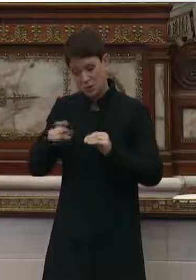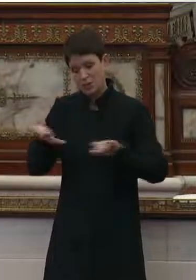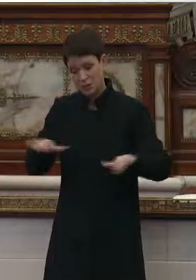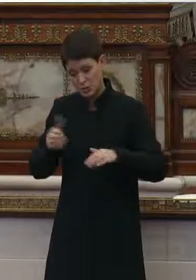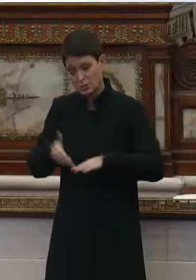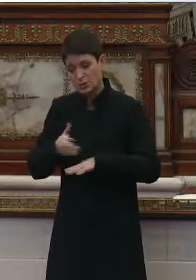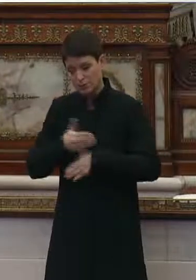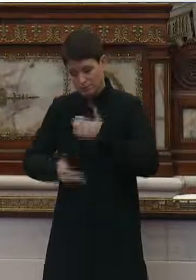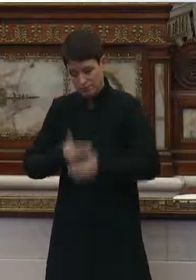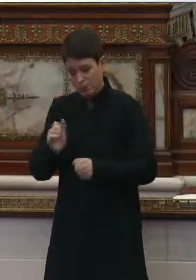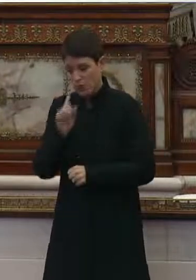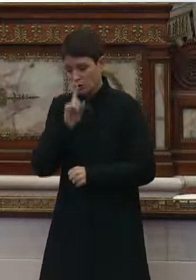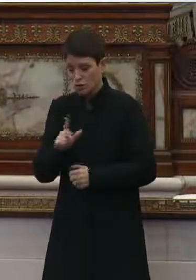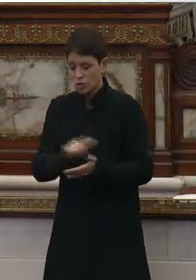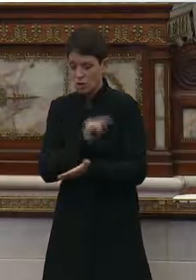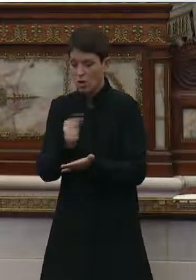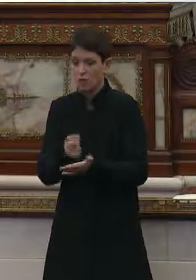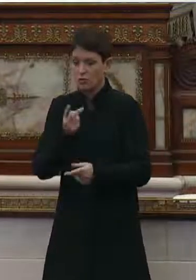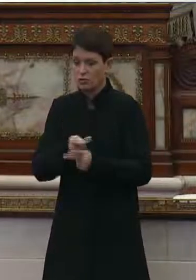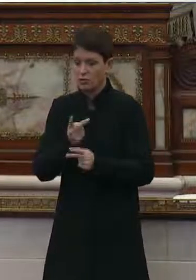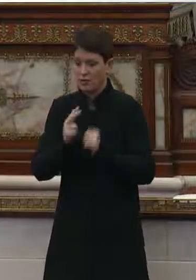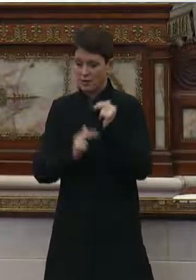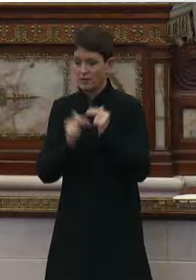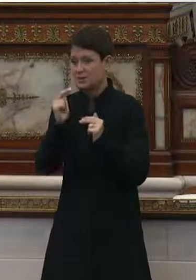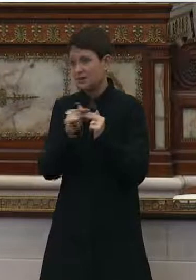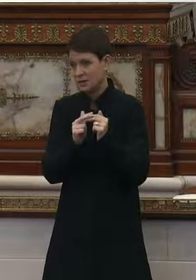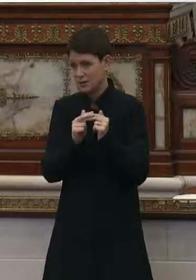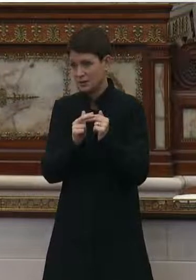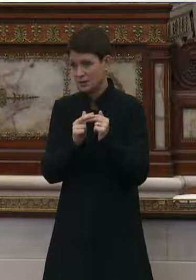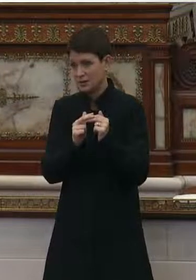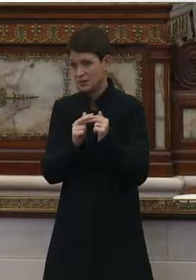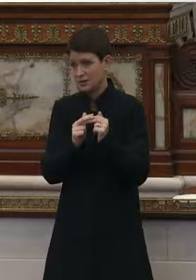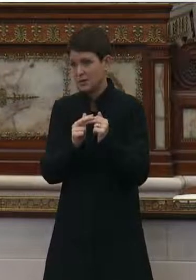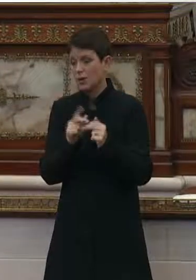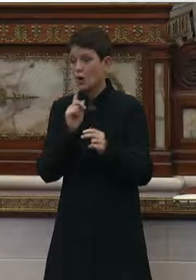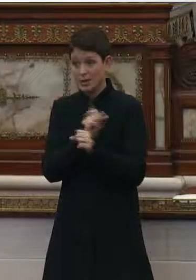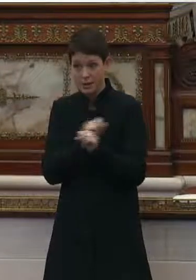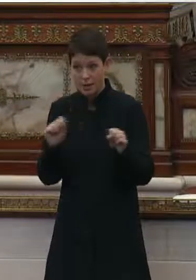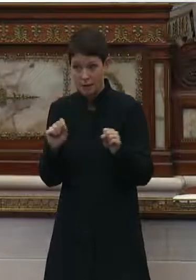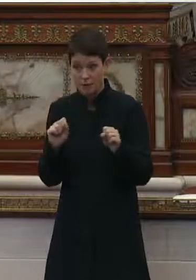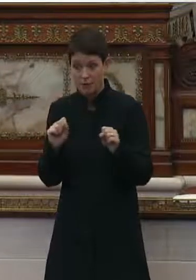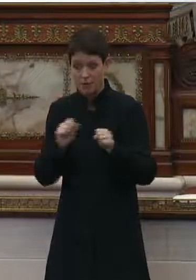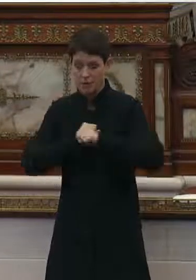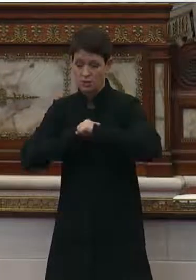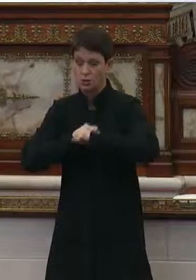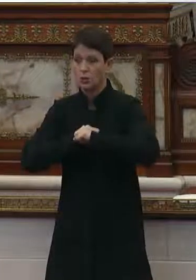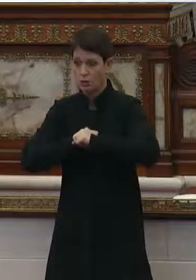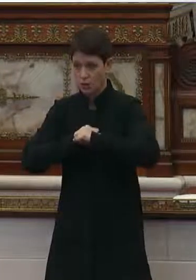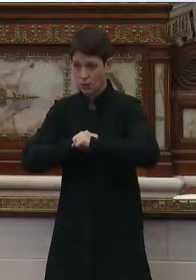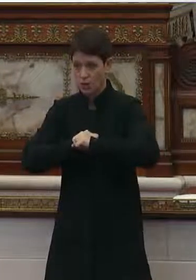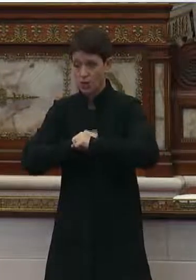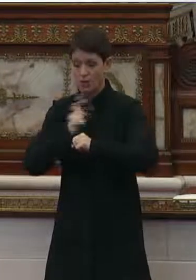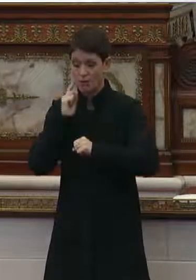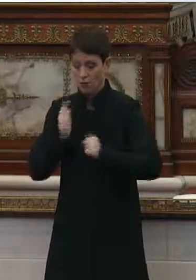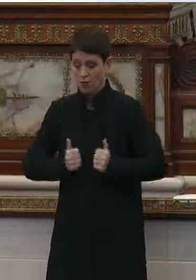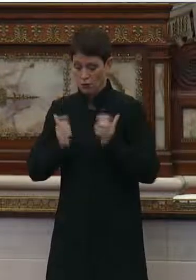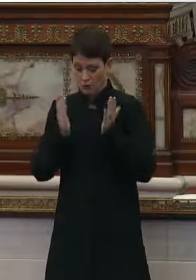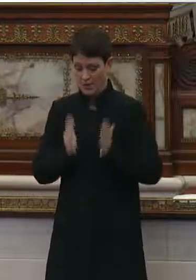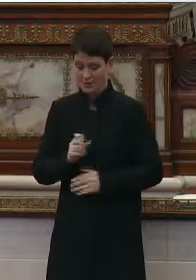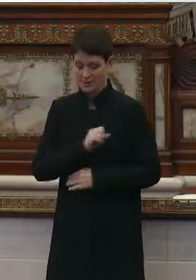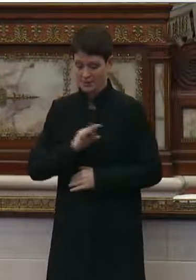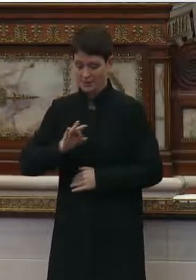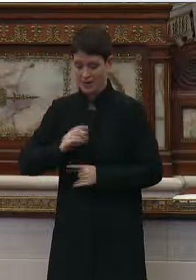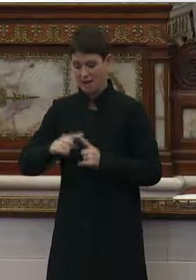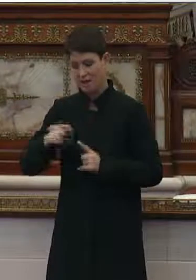to ensure that long-term care facilities are safe and secure for residents, staff,